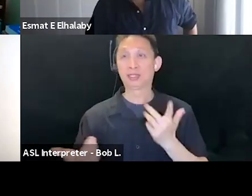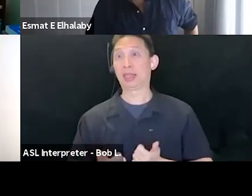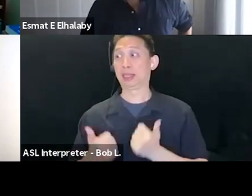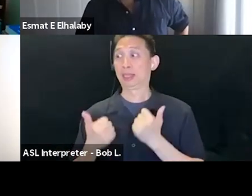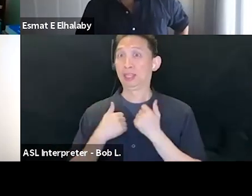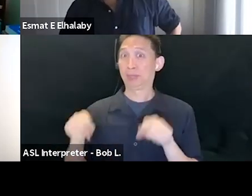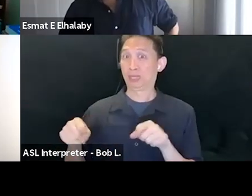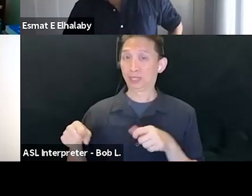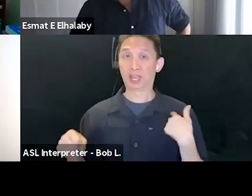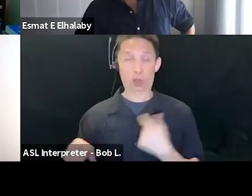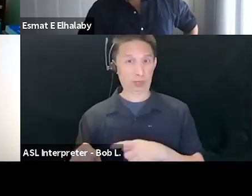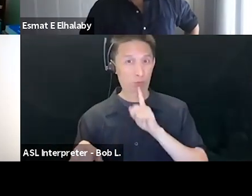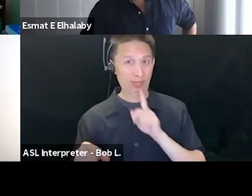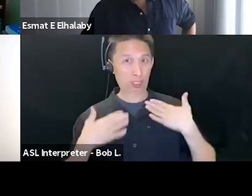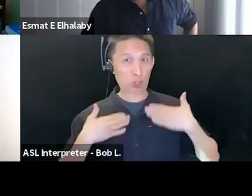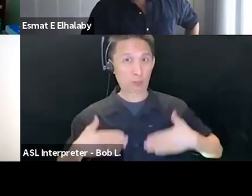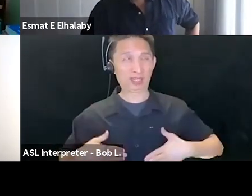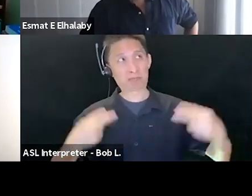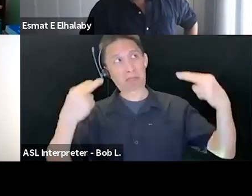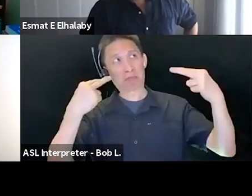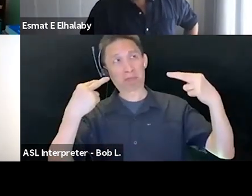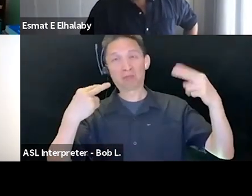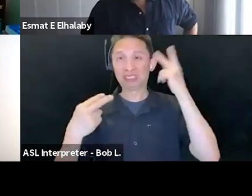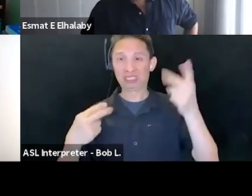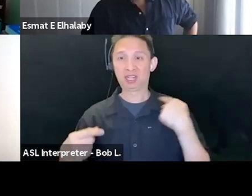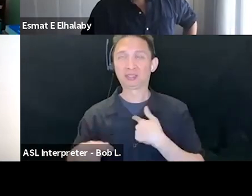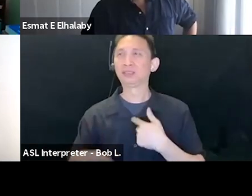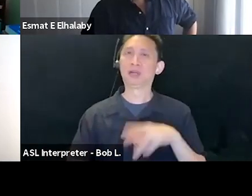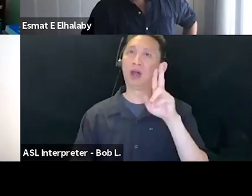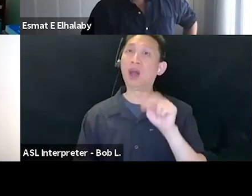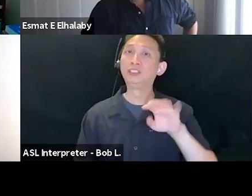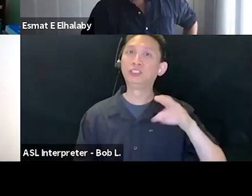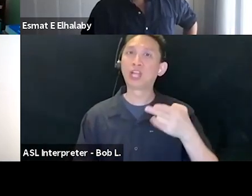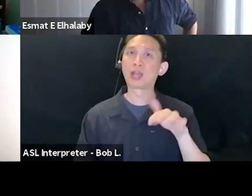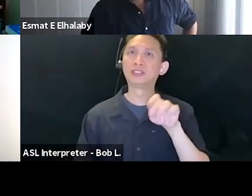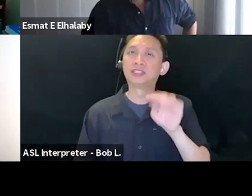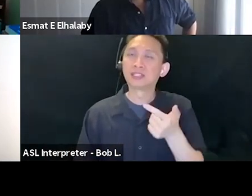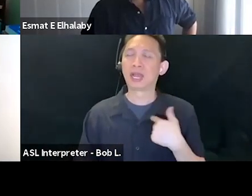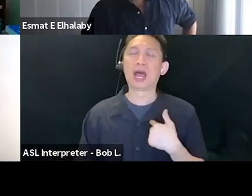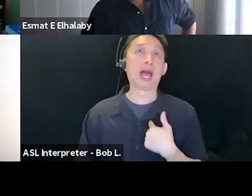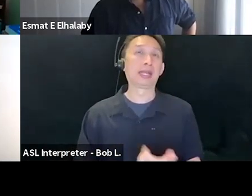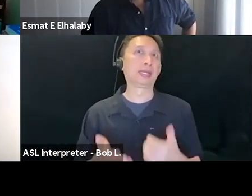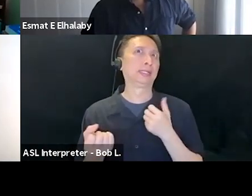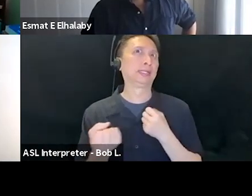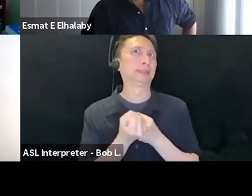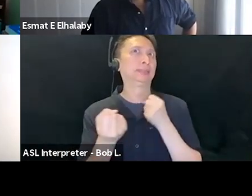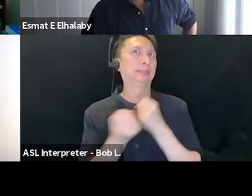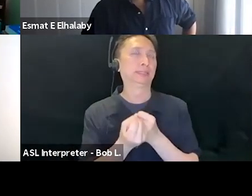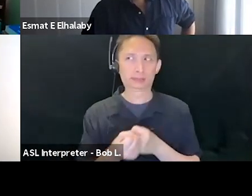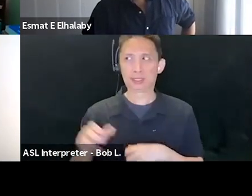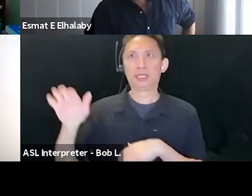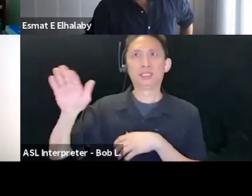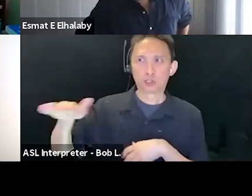Palestinians that are in, in my work on unchilding, I insist on the power of children to interrupt states